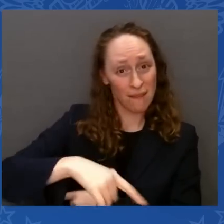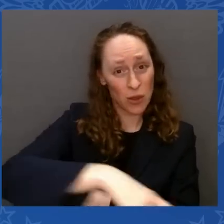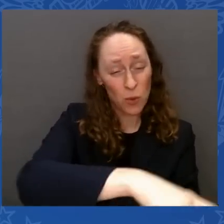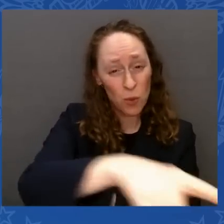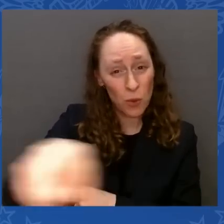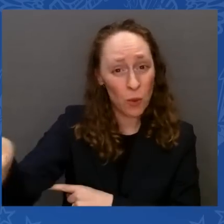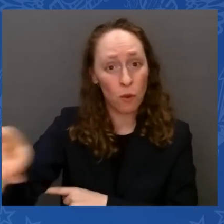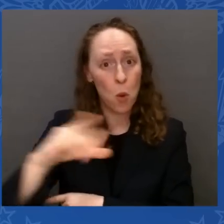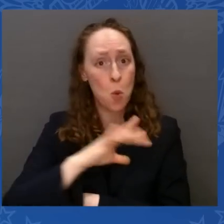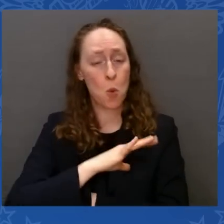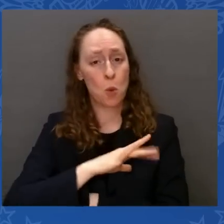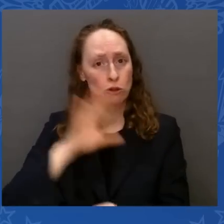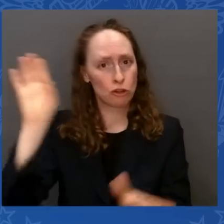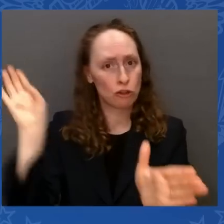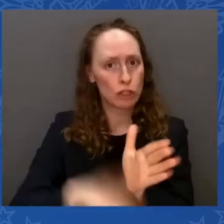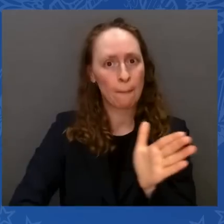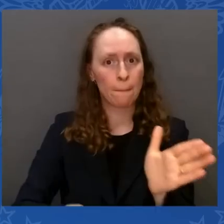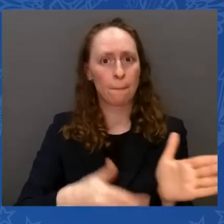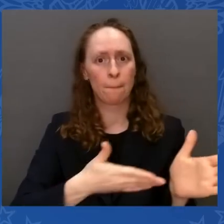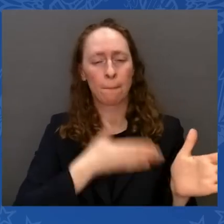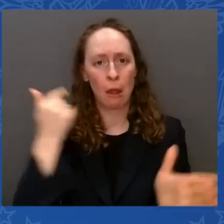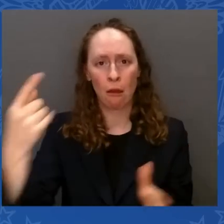the world. That's a fact.